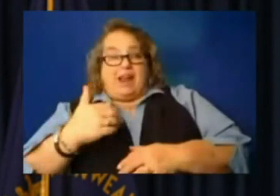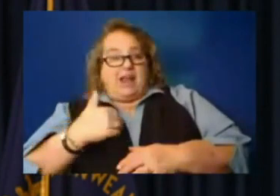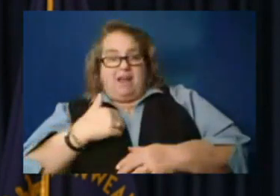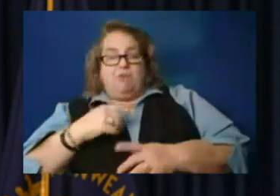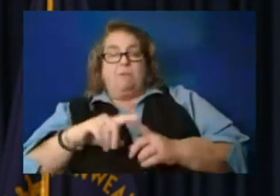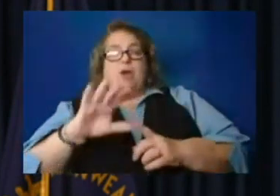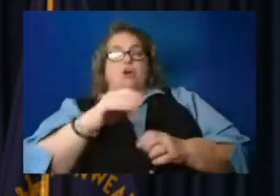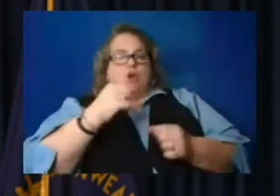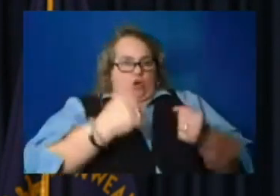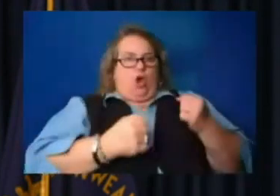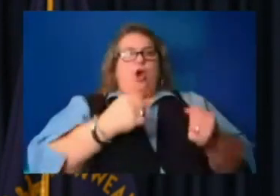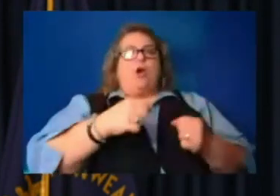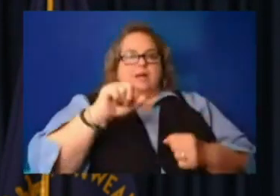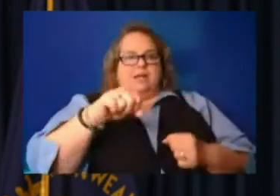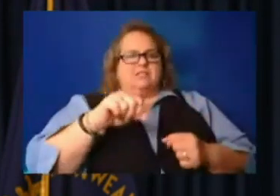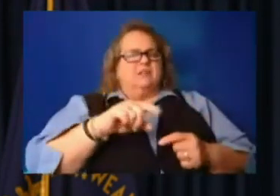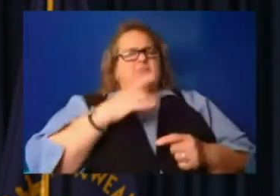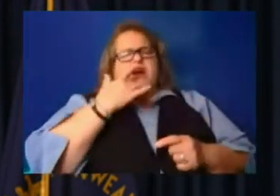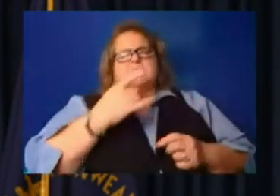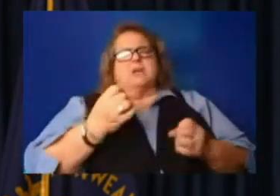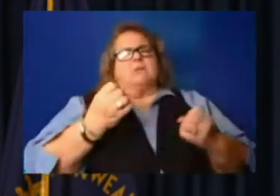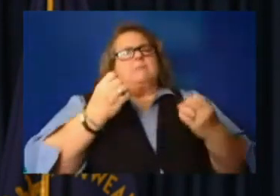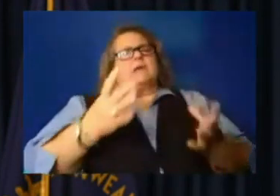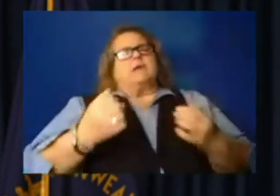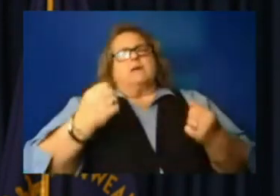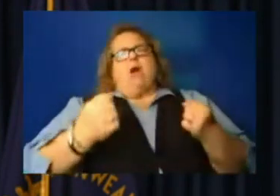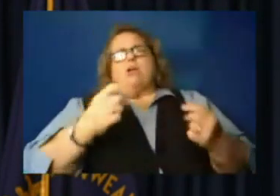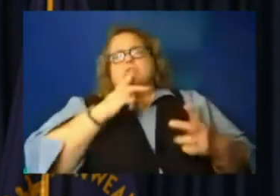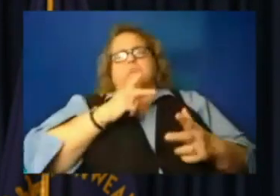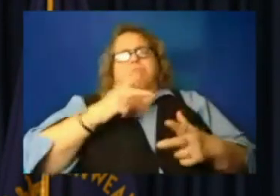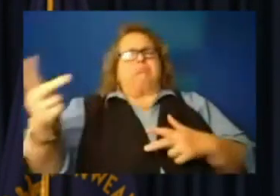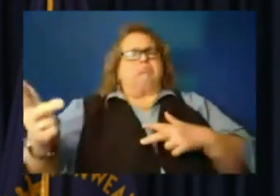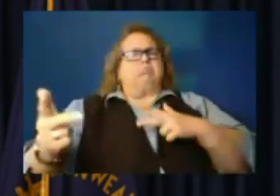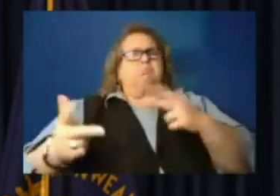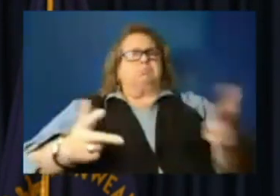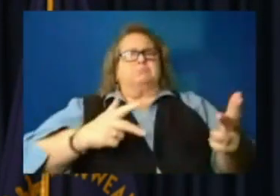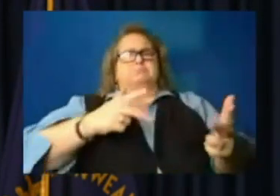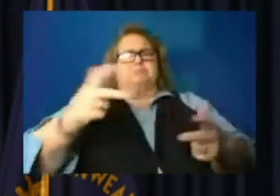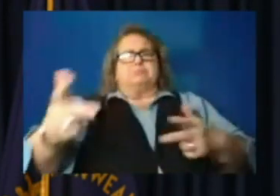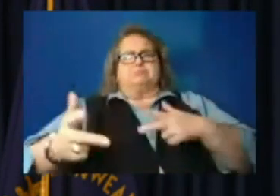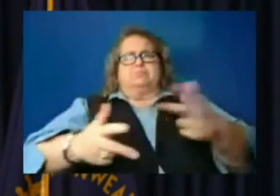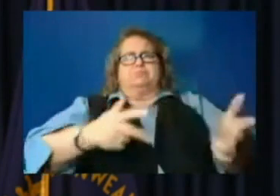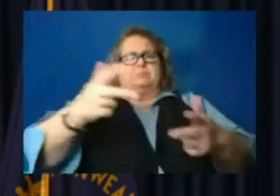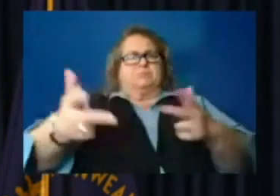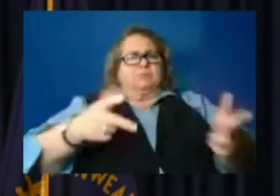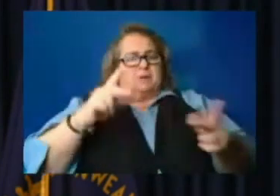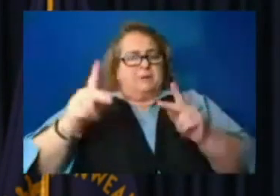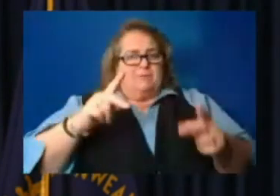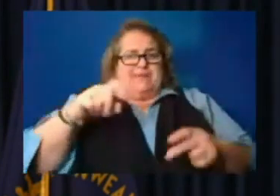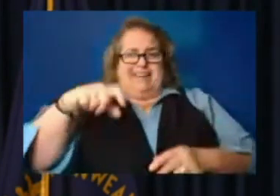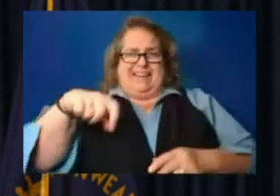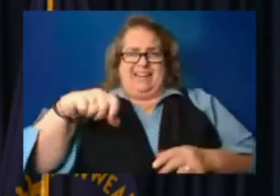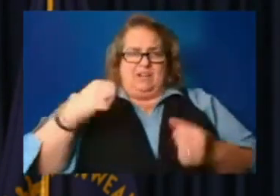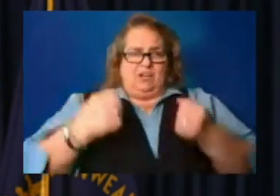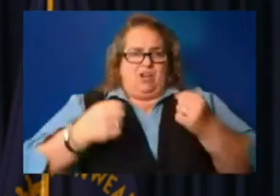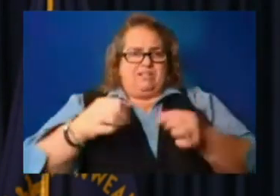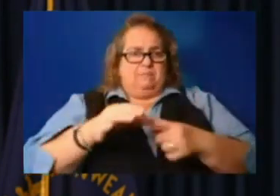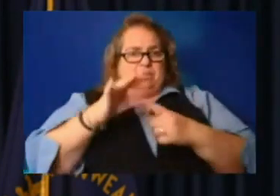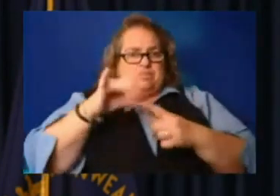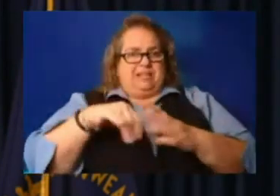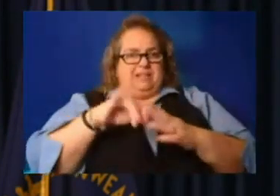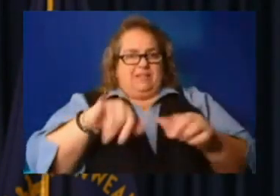all over the place. So folks are going to need transportation, especially in this region. You have to have